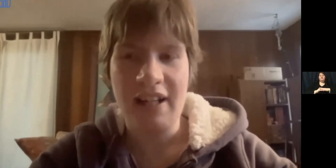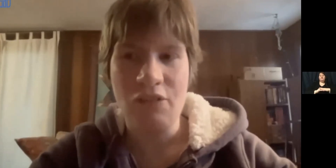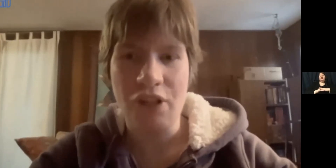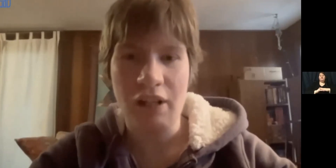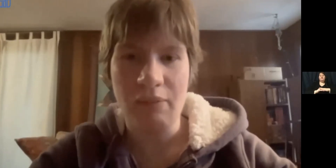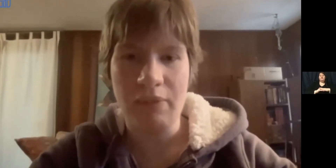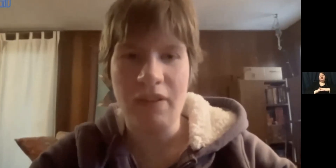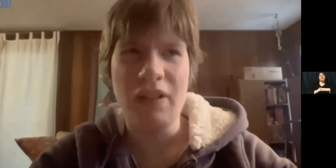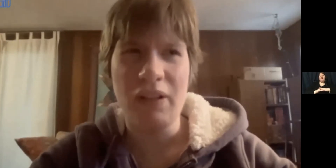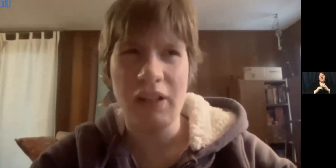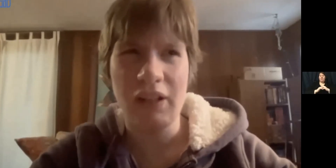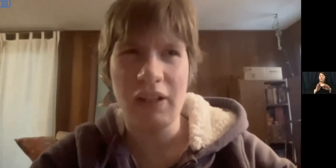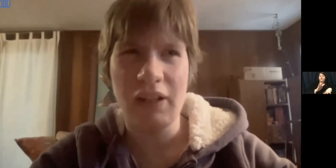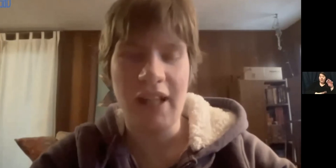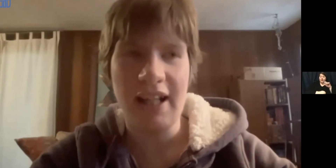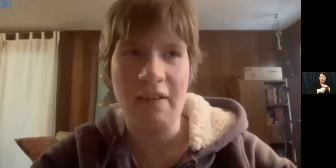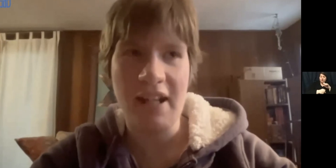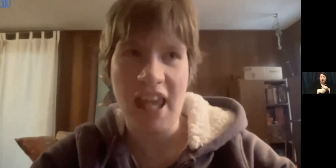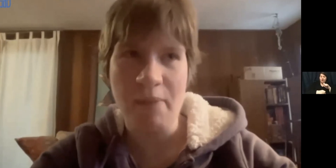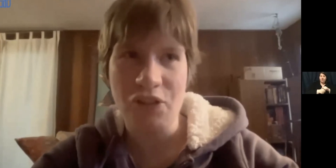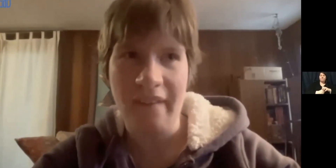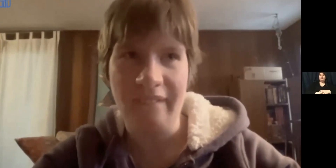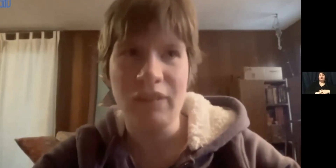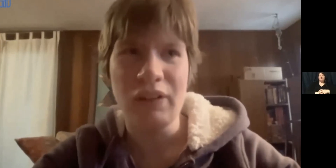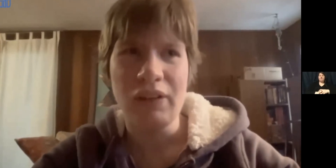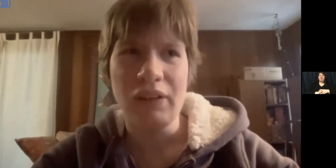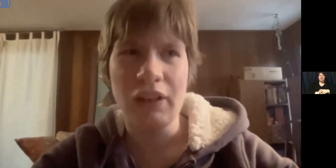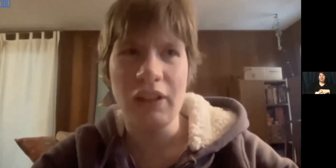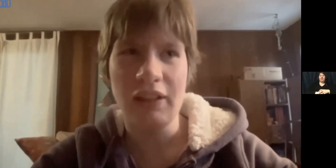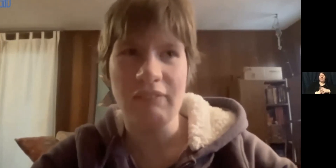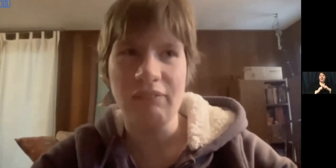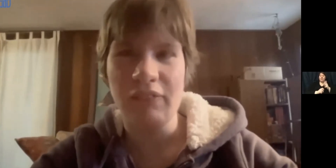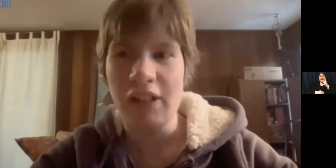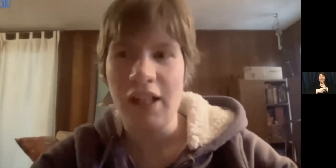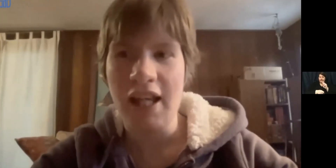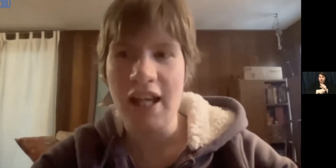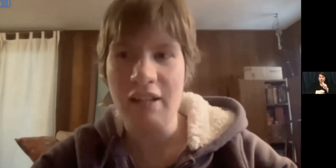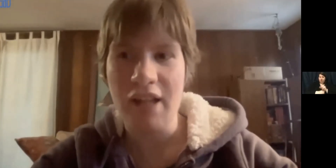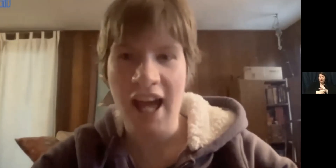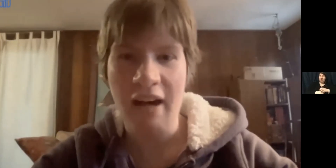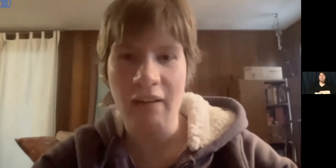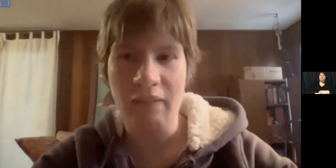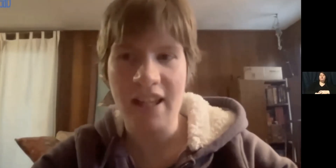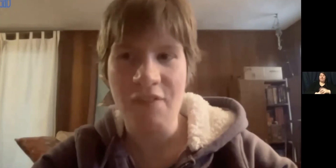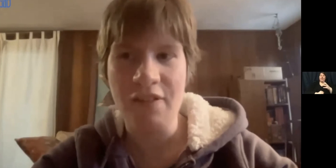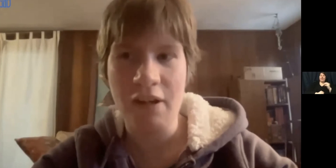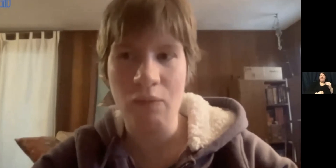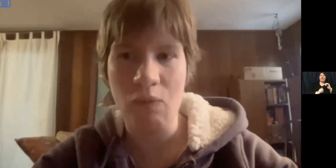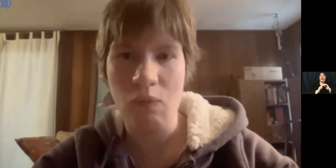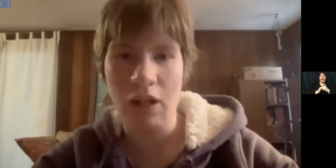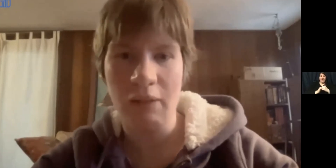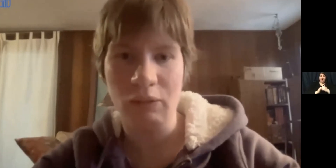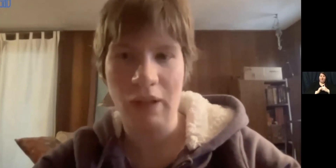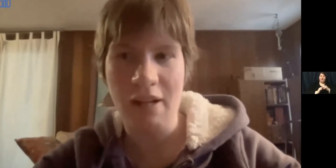how to find a job, um, and how to keep a job, um, and how even